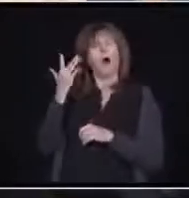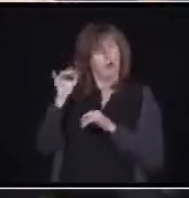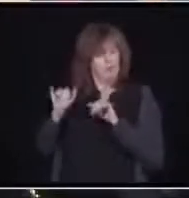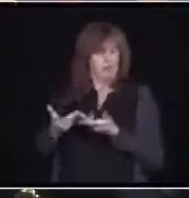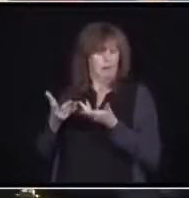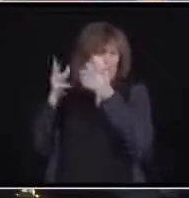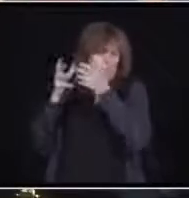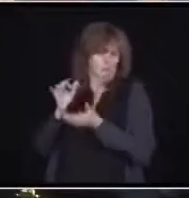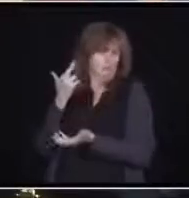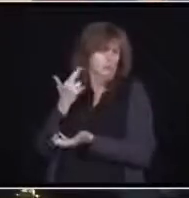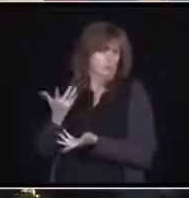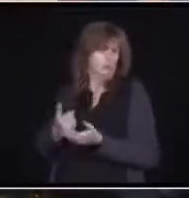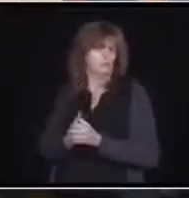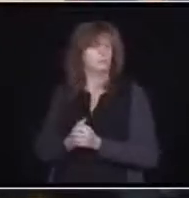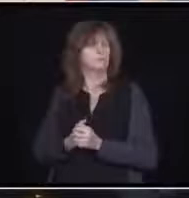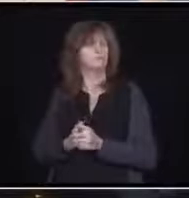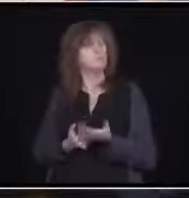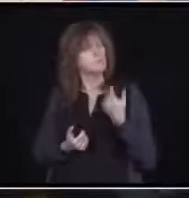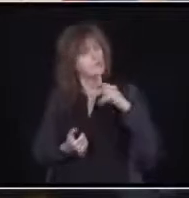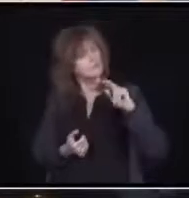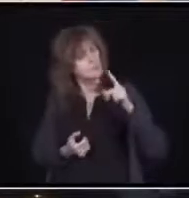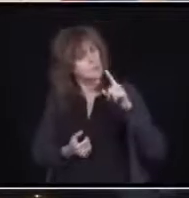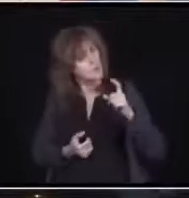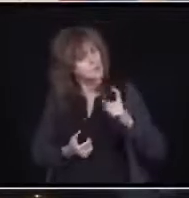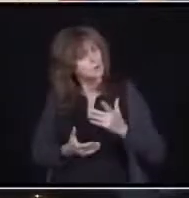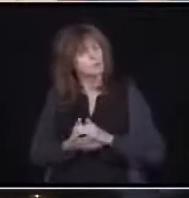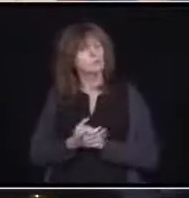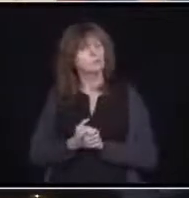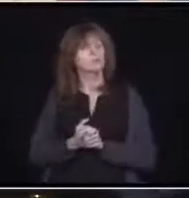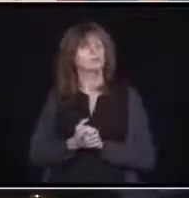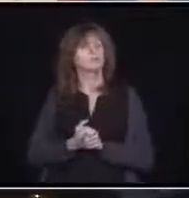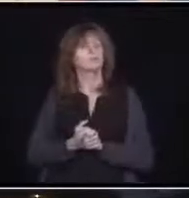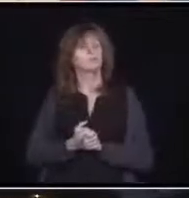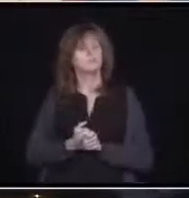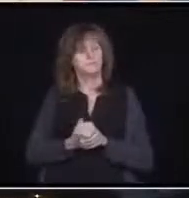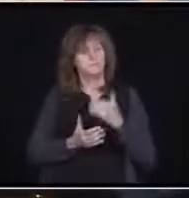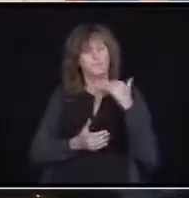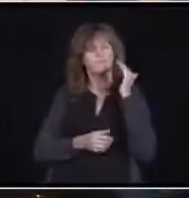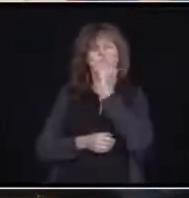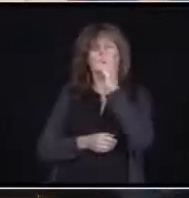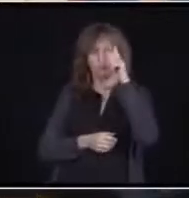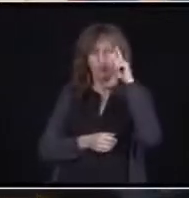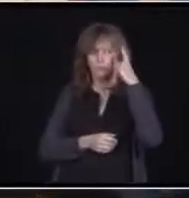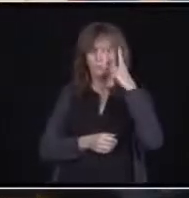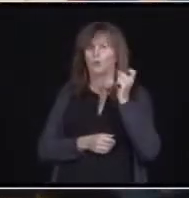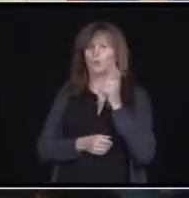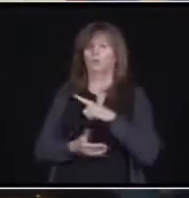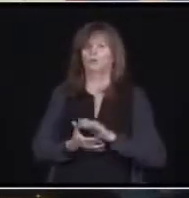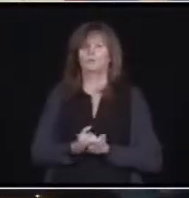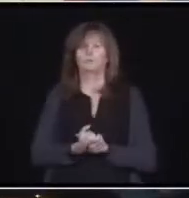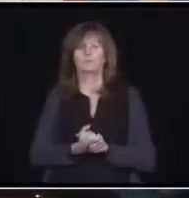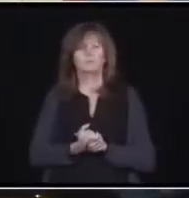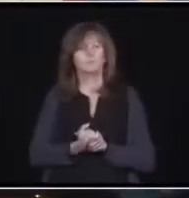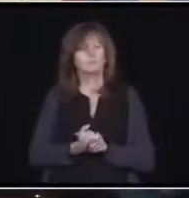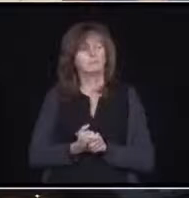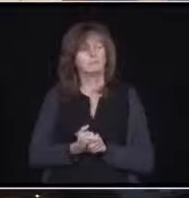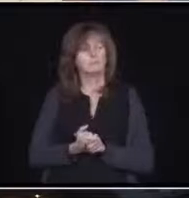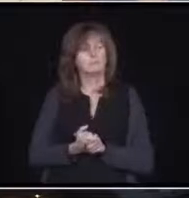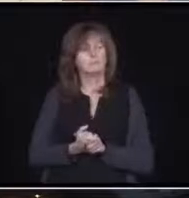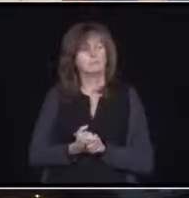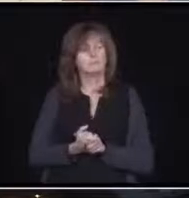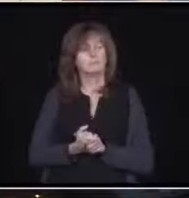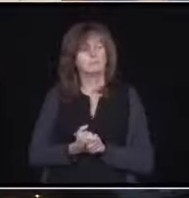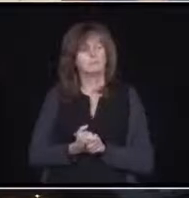Thank you. And my follow-up is for the Premier. We were wondering if you've spoken with the major grocers about maybe bringing their